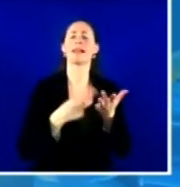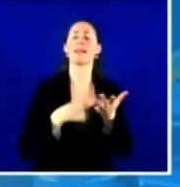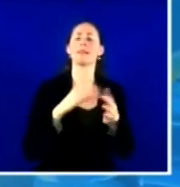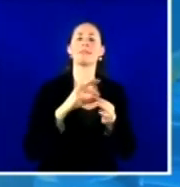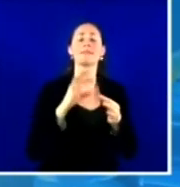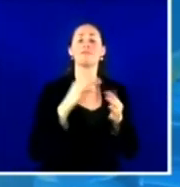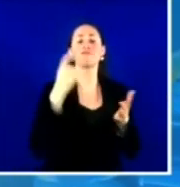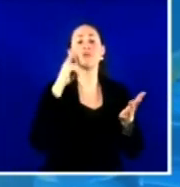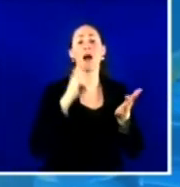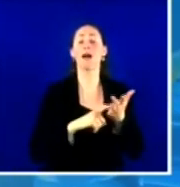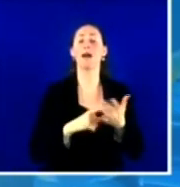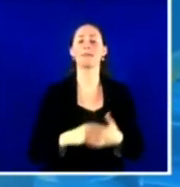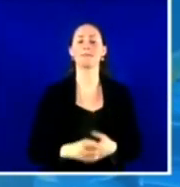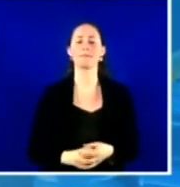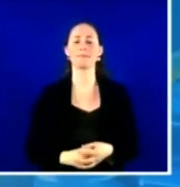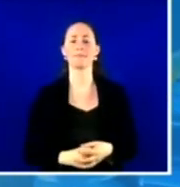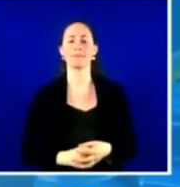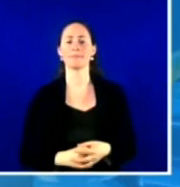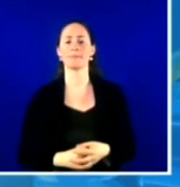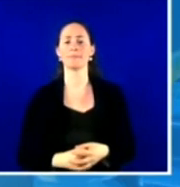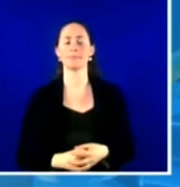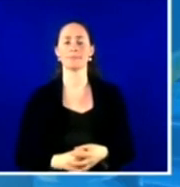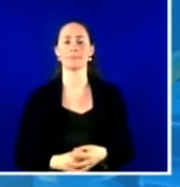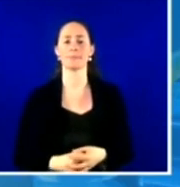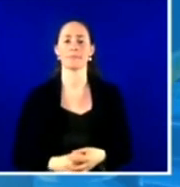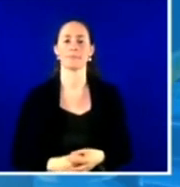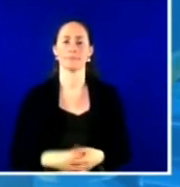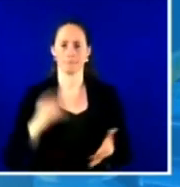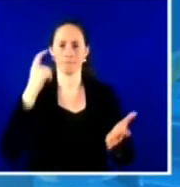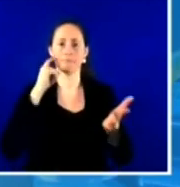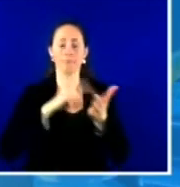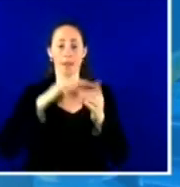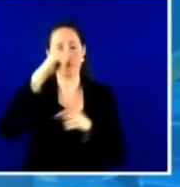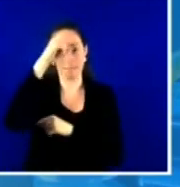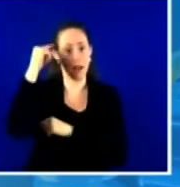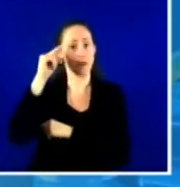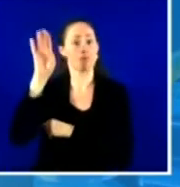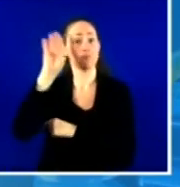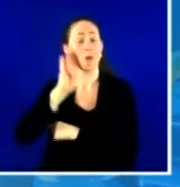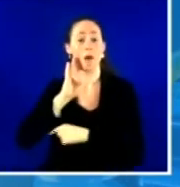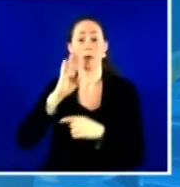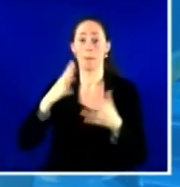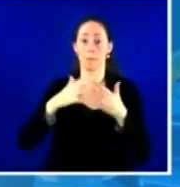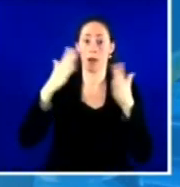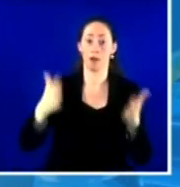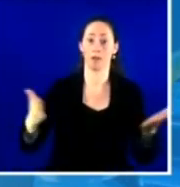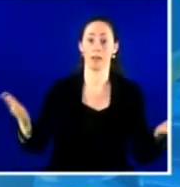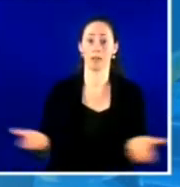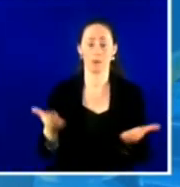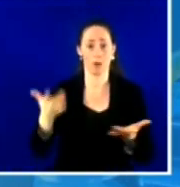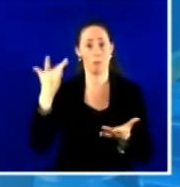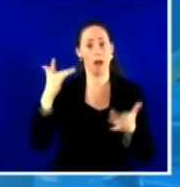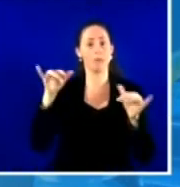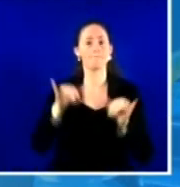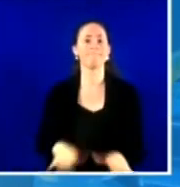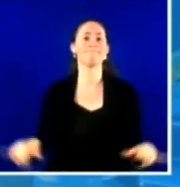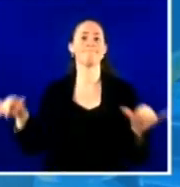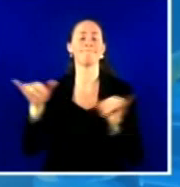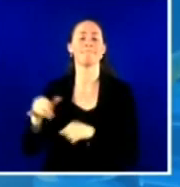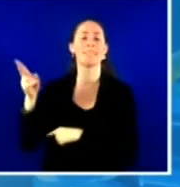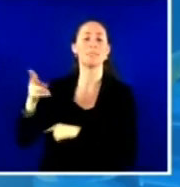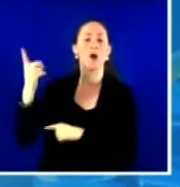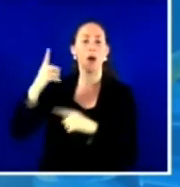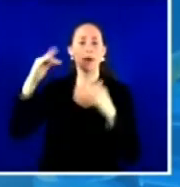especially of black and, uh, brown, um, Americans because of historical injustices. And those historical